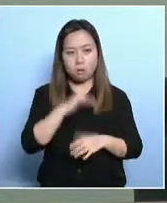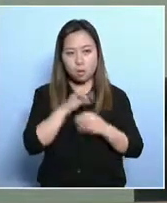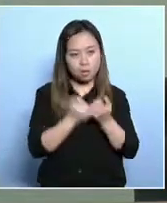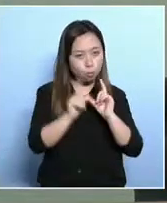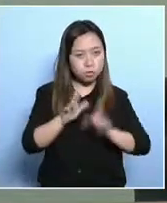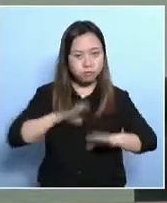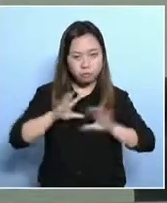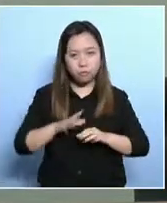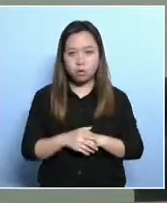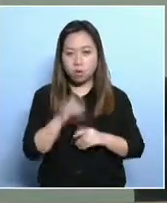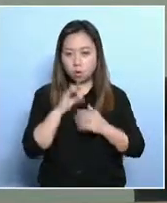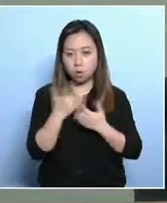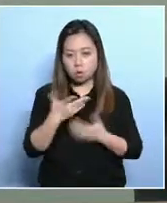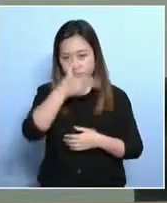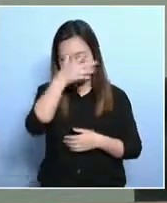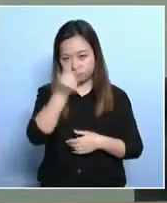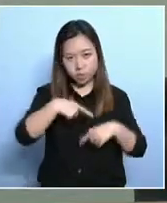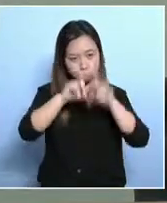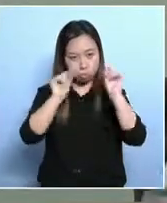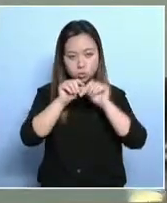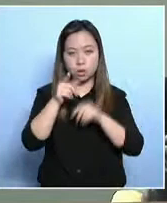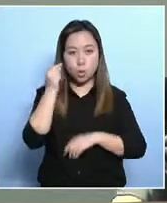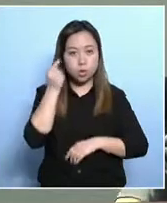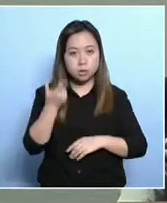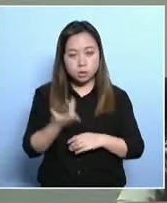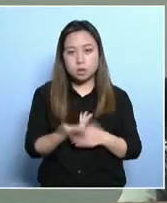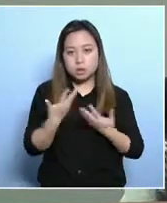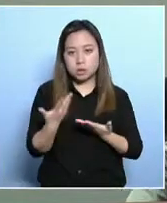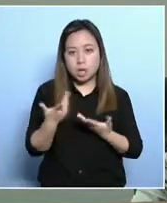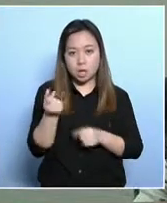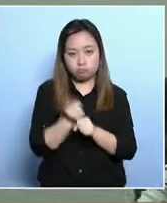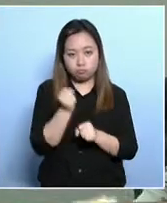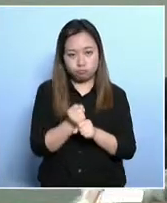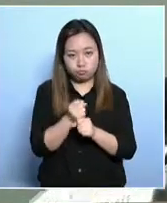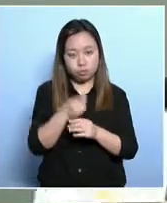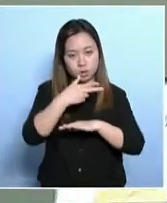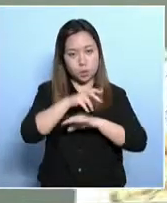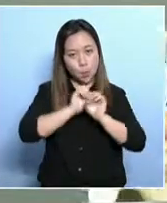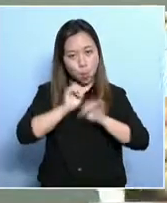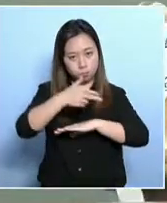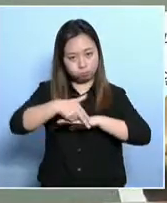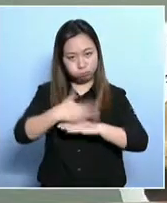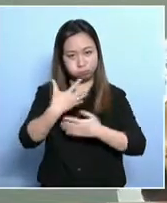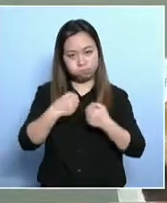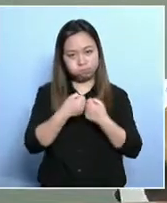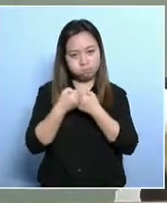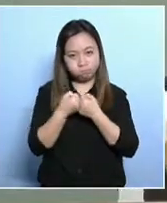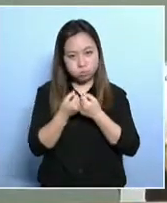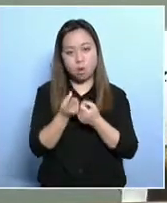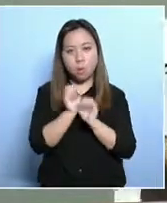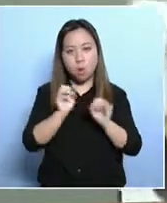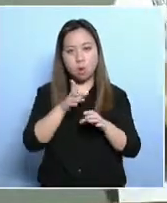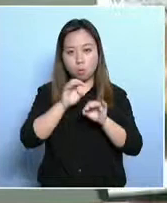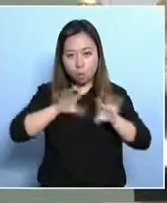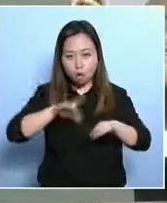to be taken as the poverty alleviation line, that is not very helpful. Now the